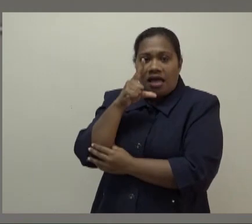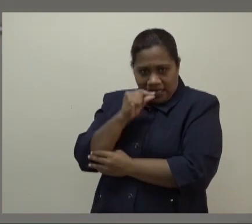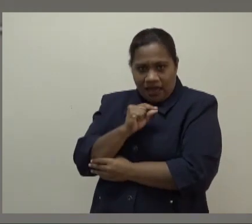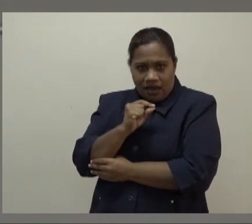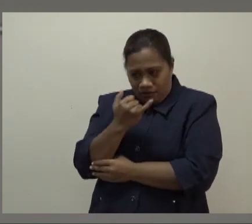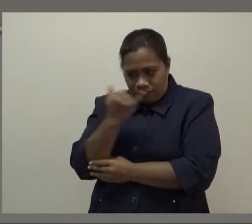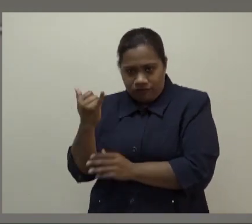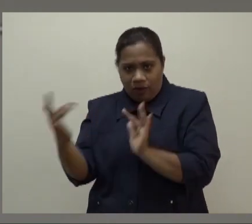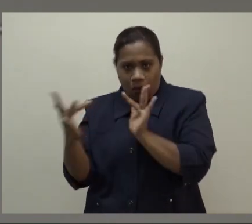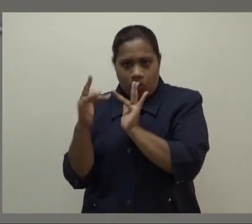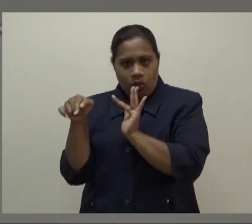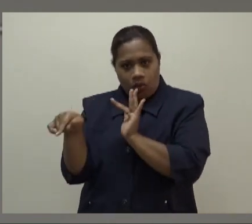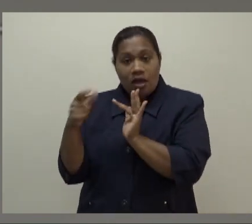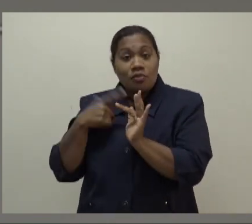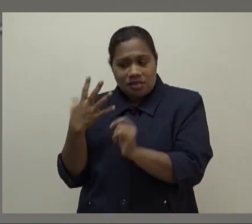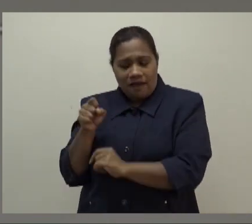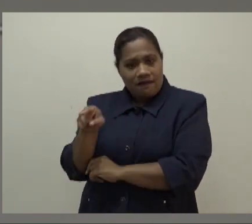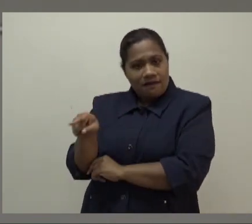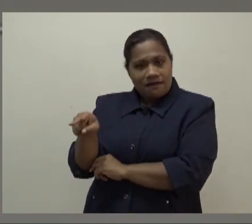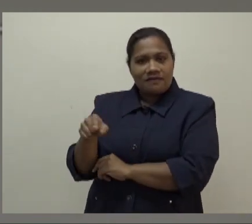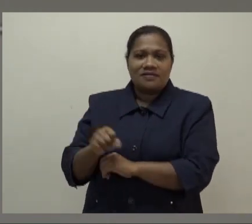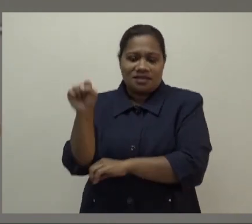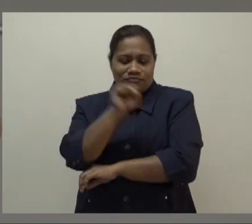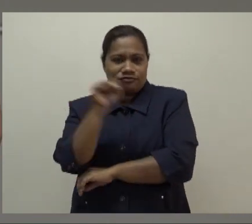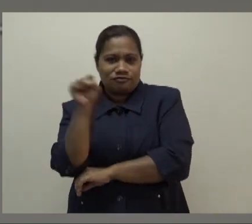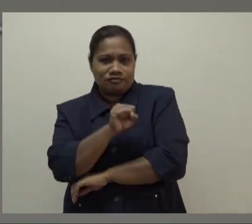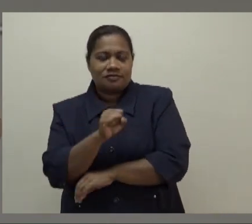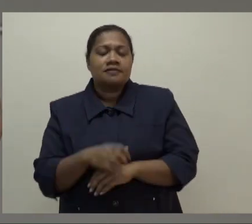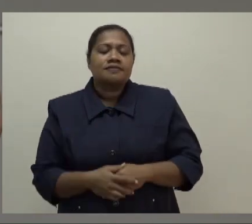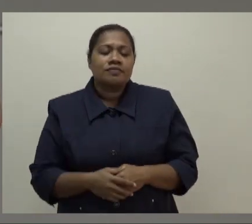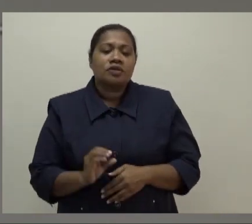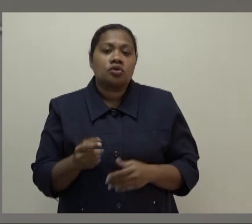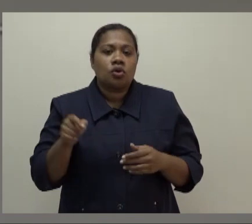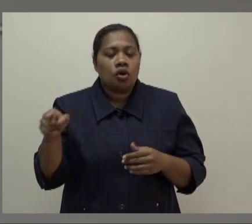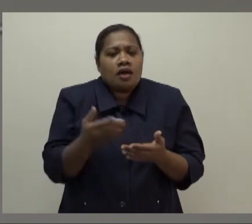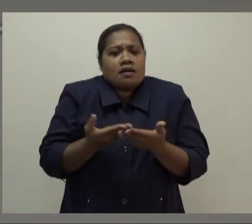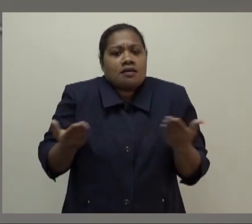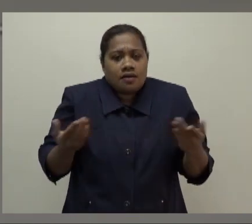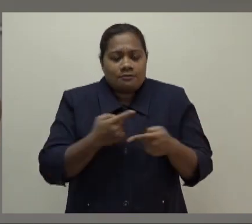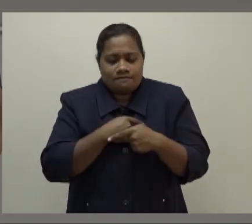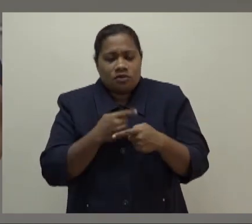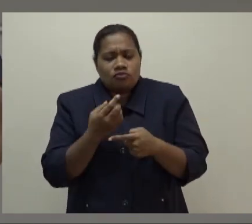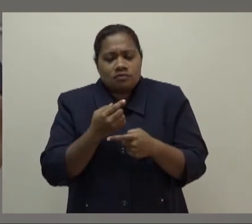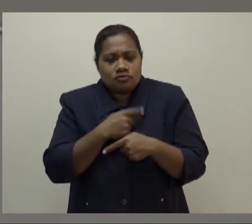in the new vehicles that is being rolled out now by government. So that in a nutshell is how we're going to do things. I cannot